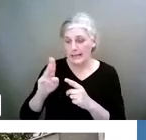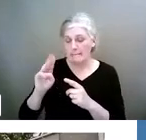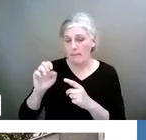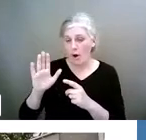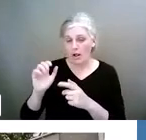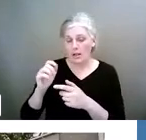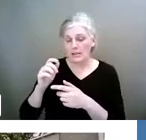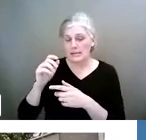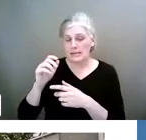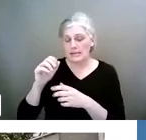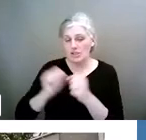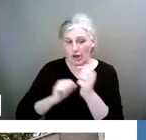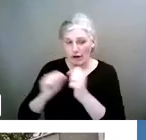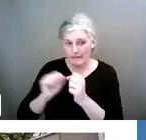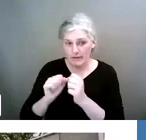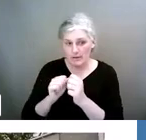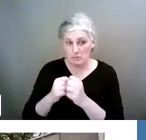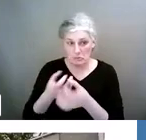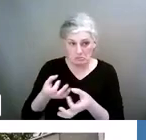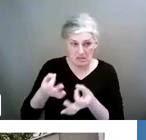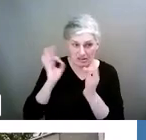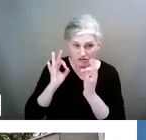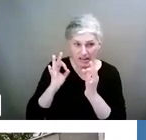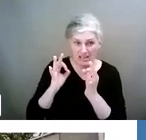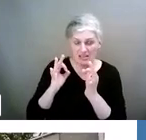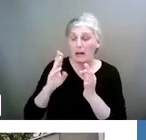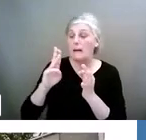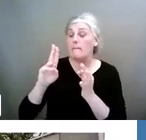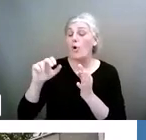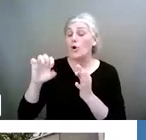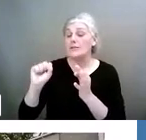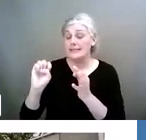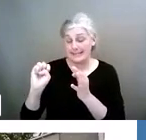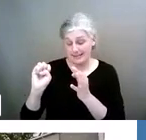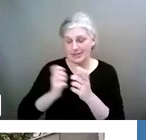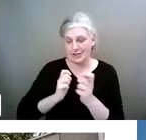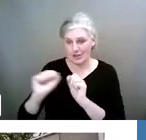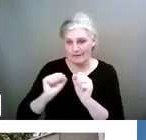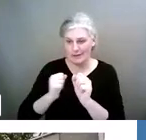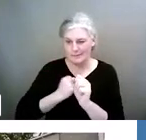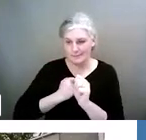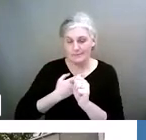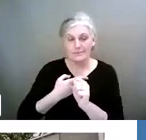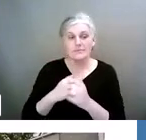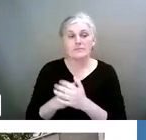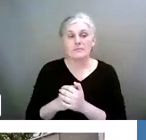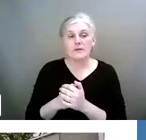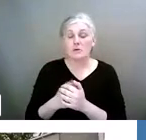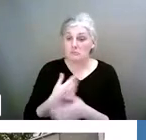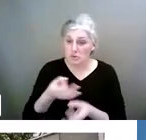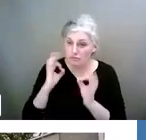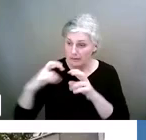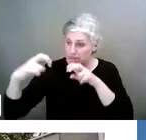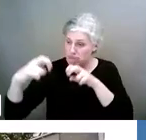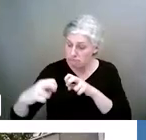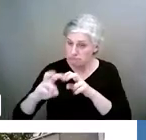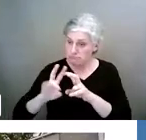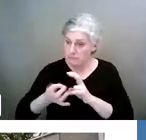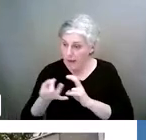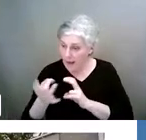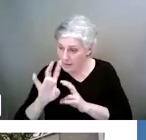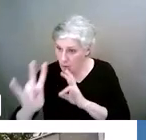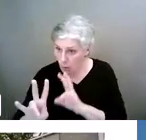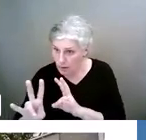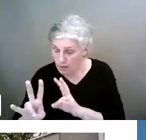Wouldn't it be great to just sit down and ask your young persons those questions? You know, do you find